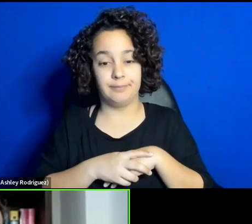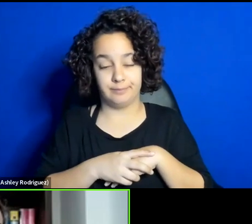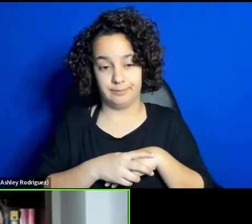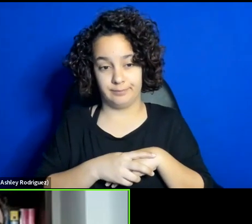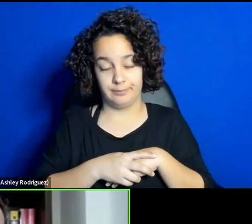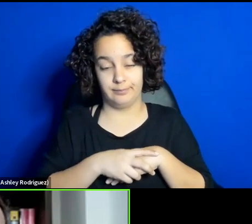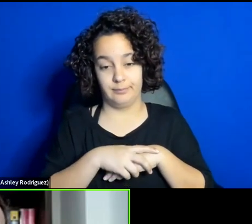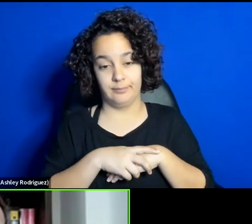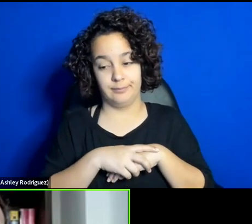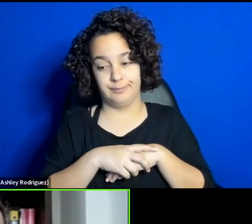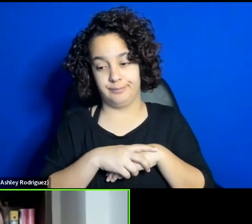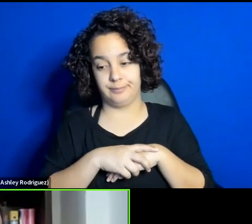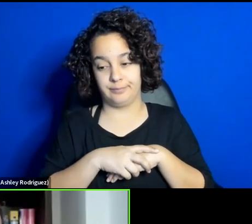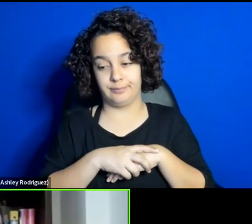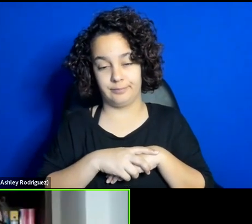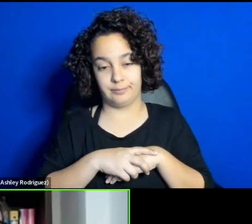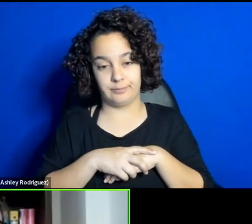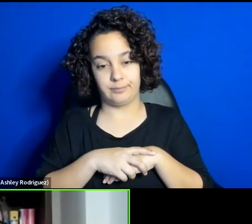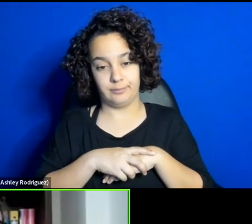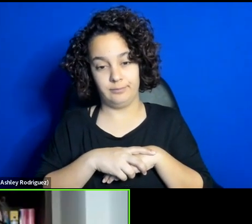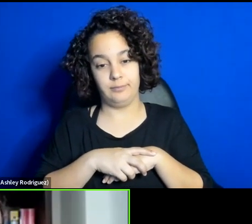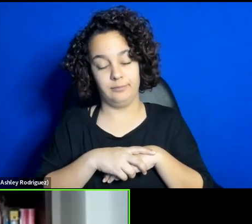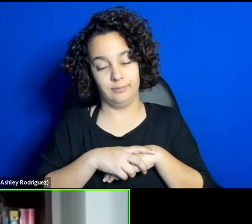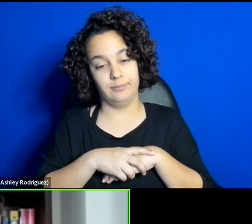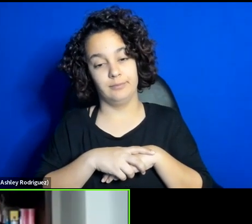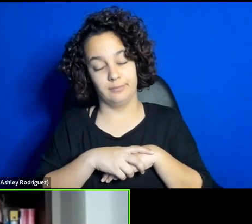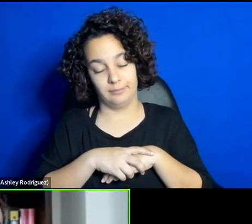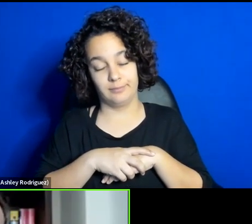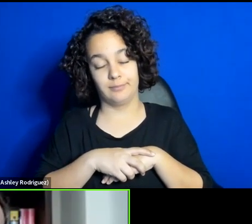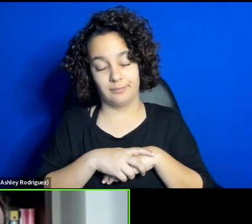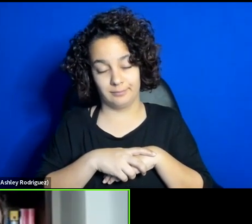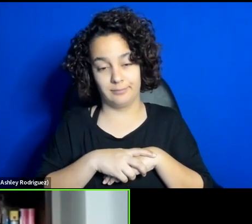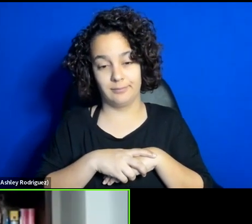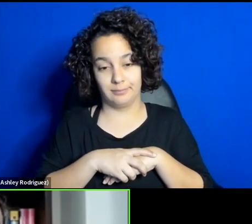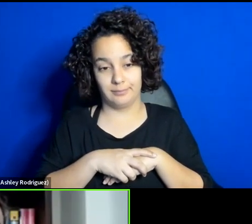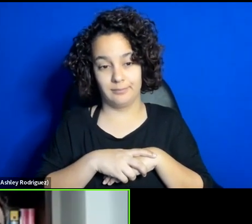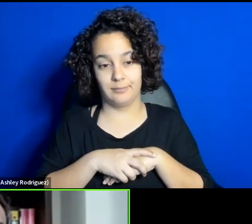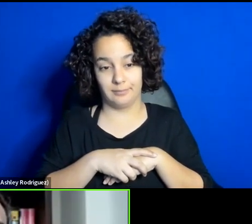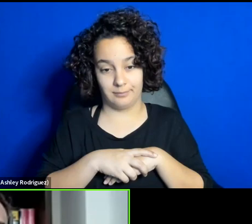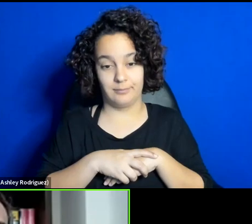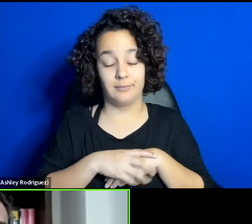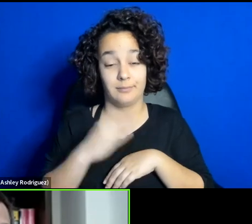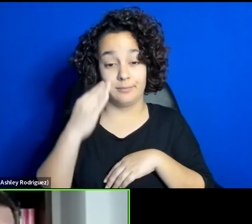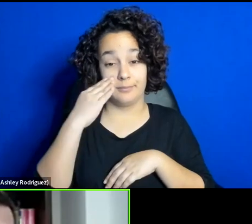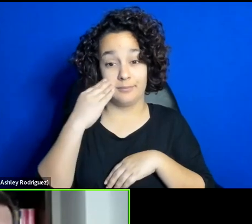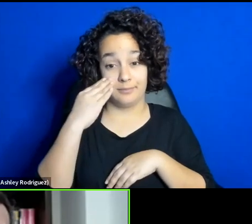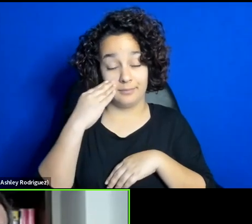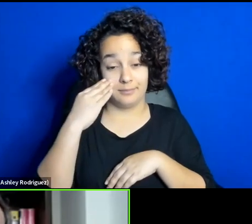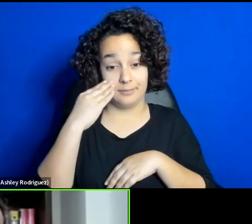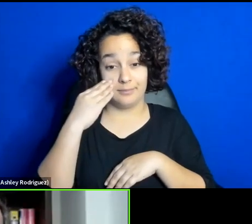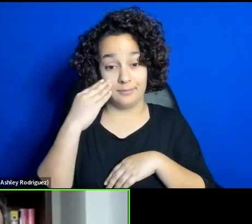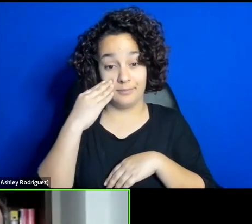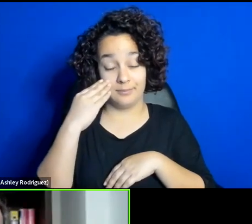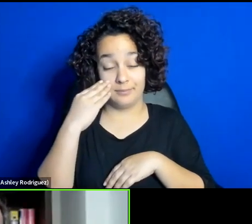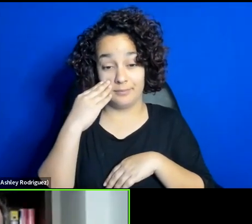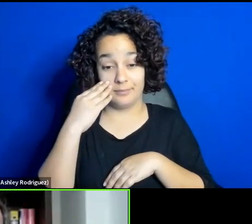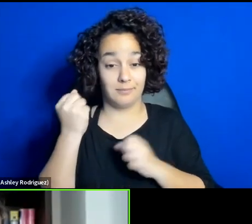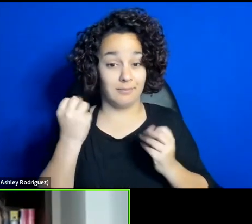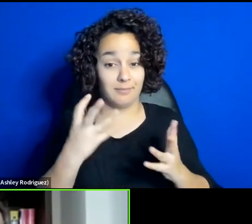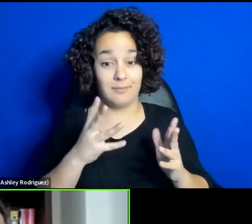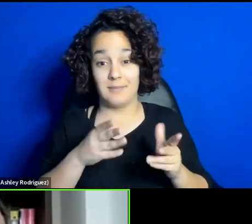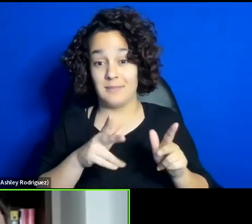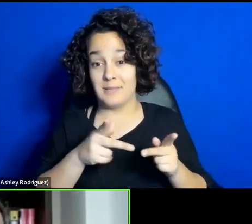the limited amount of people, the limited amount of spaces that cannot be closed, that can be imprisoned, that can be